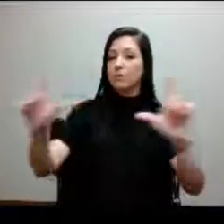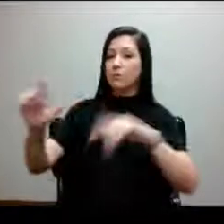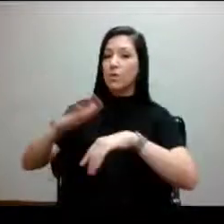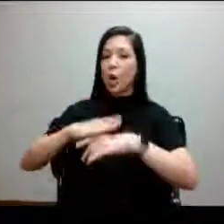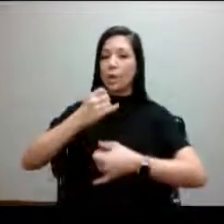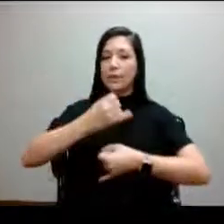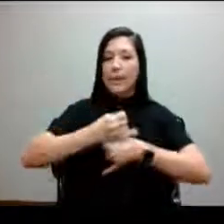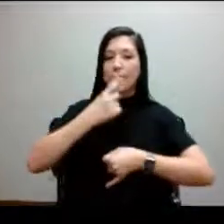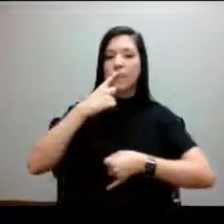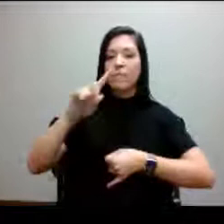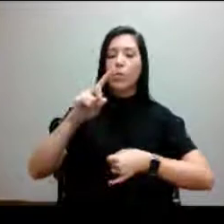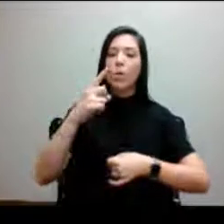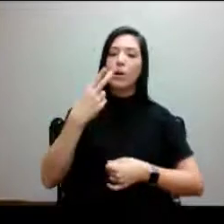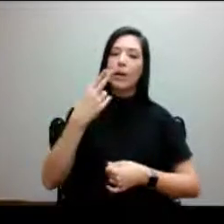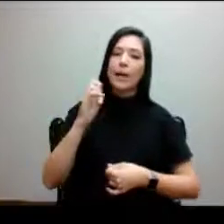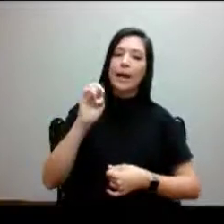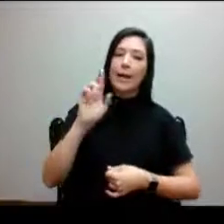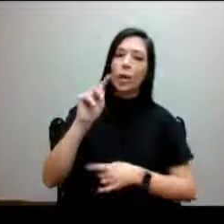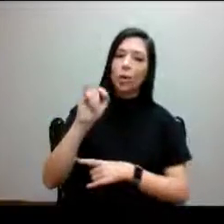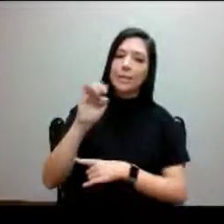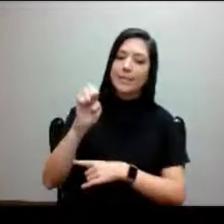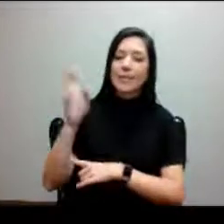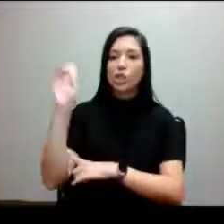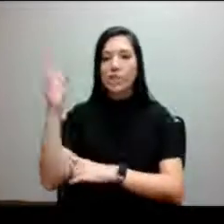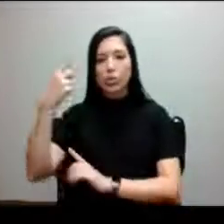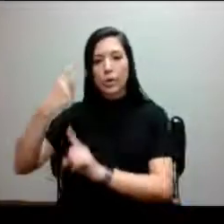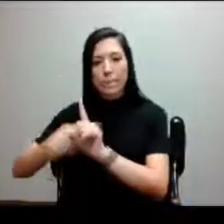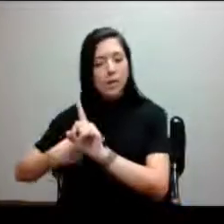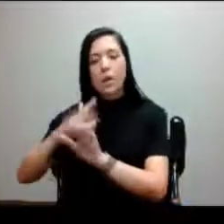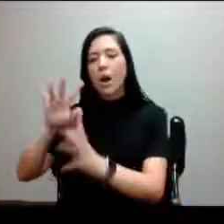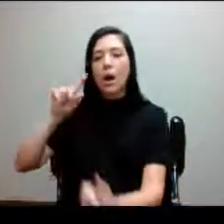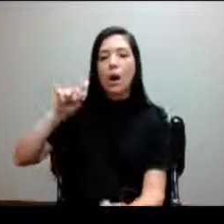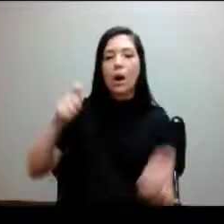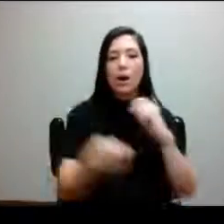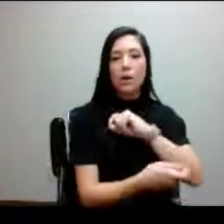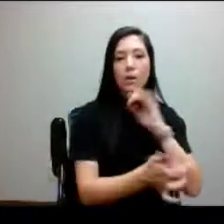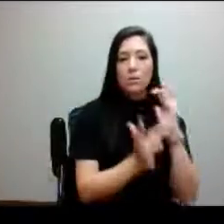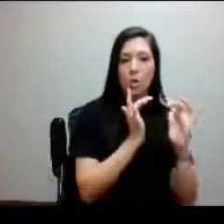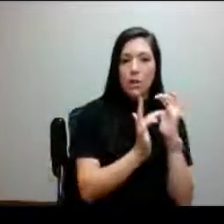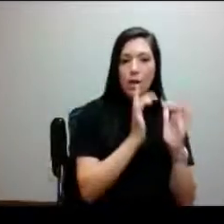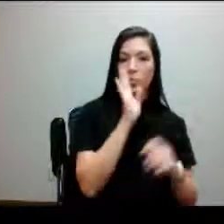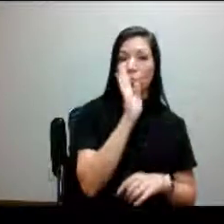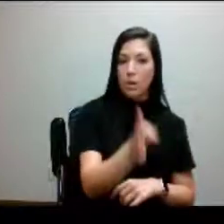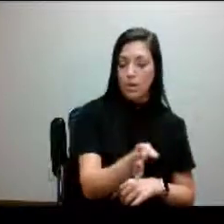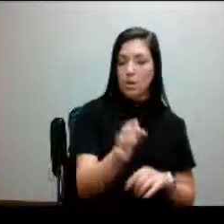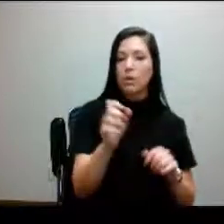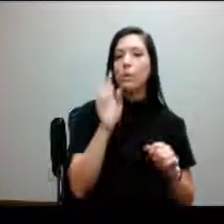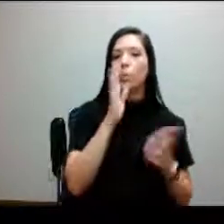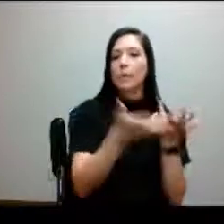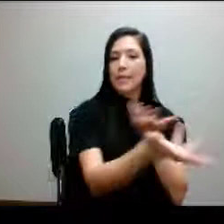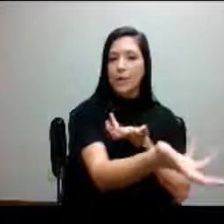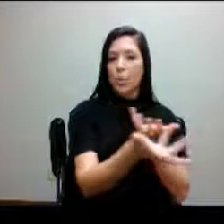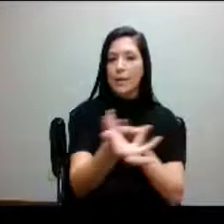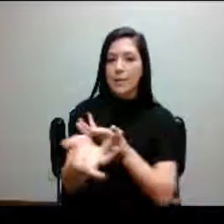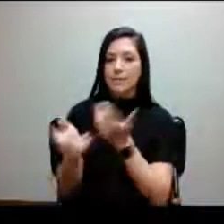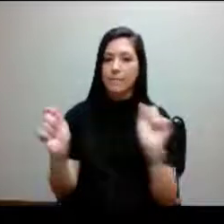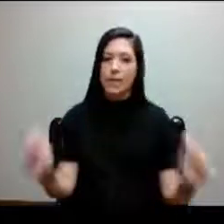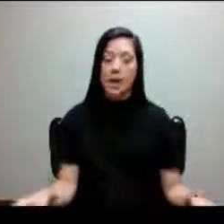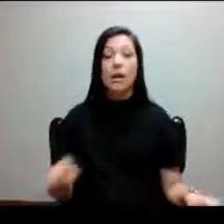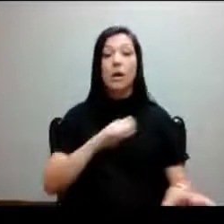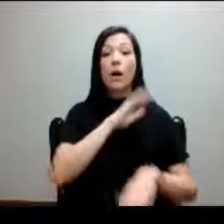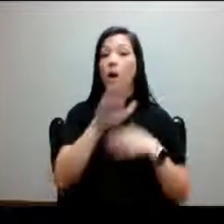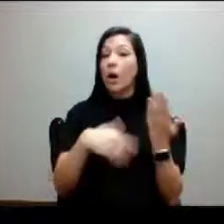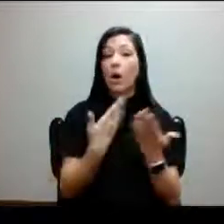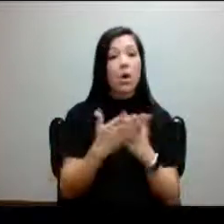and history months, we are moving those to an online virtual format and to be interactive. All of those activities